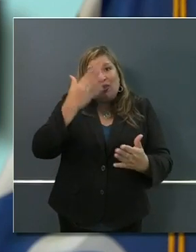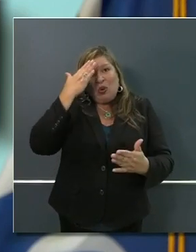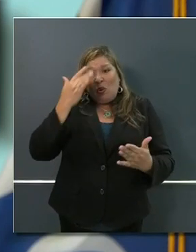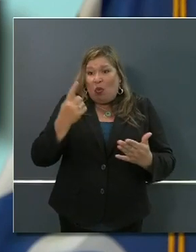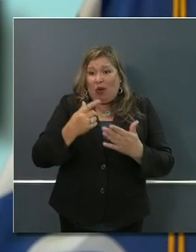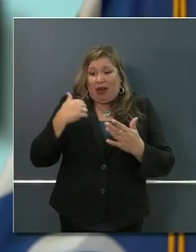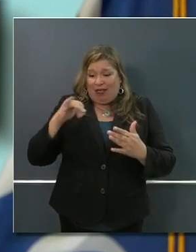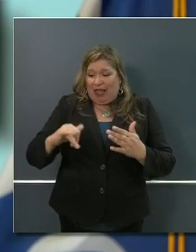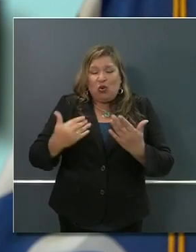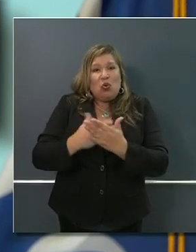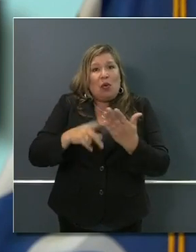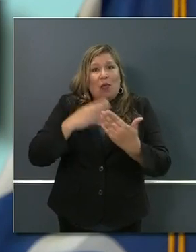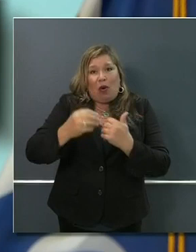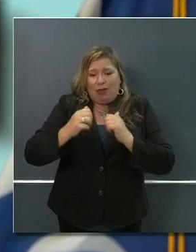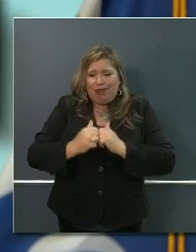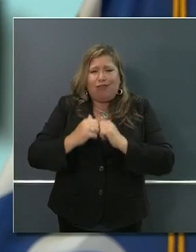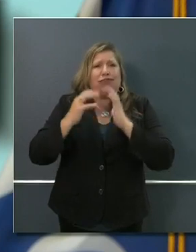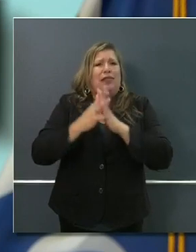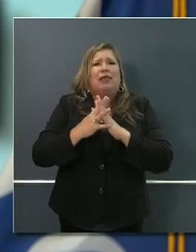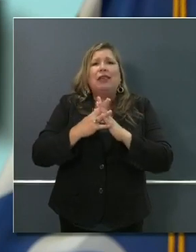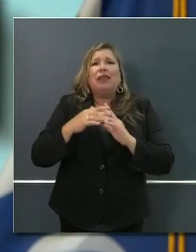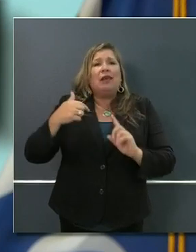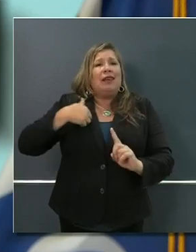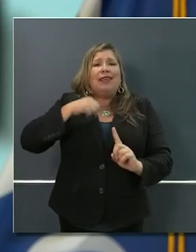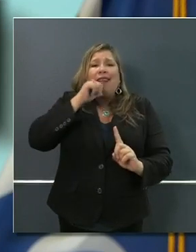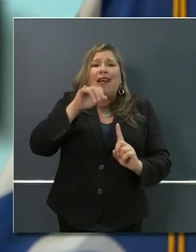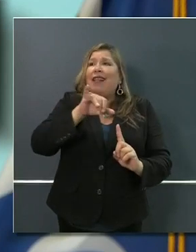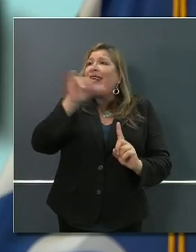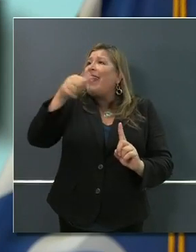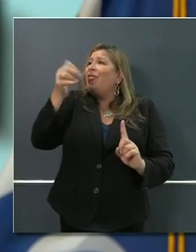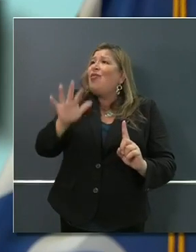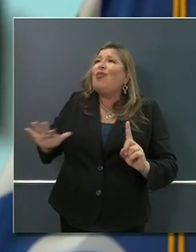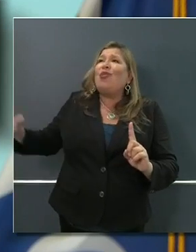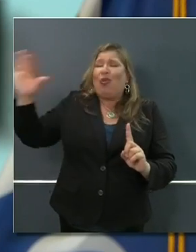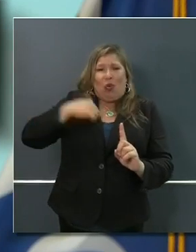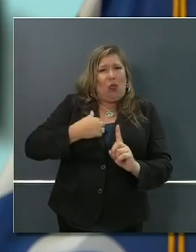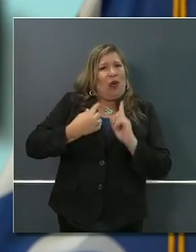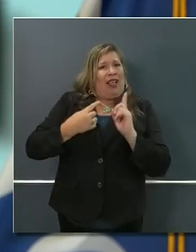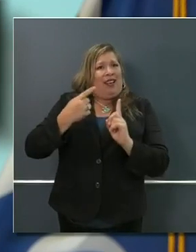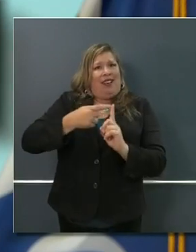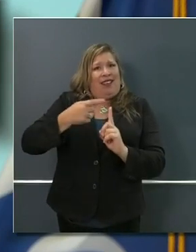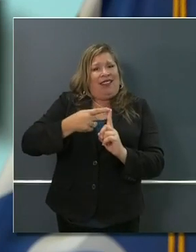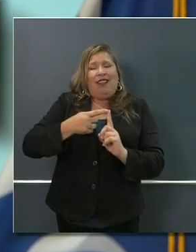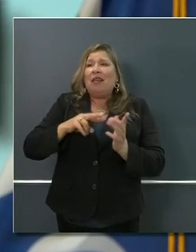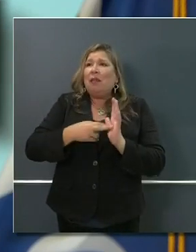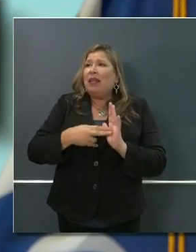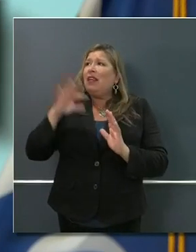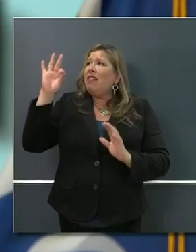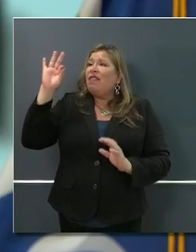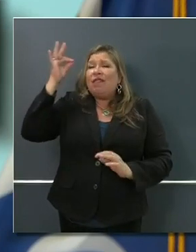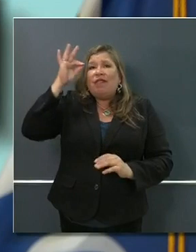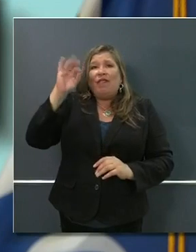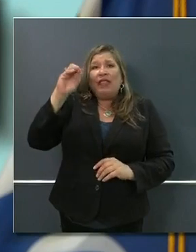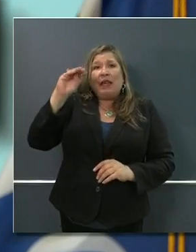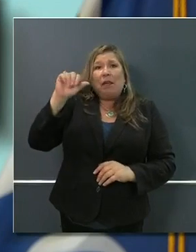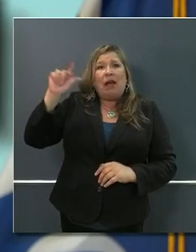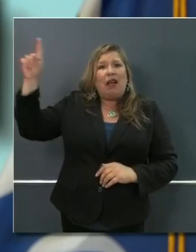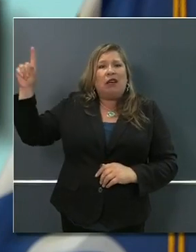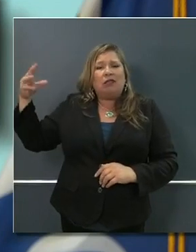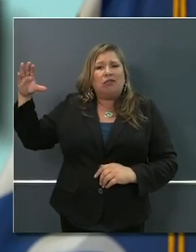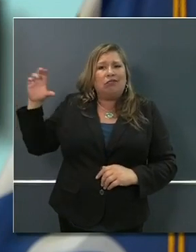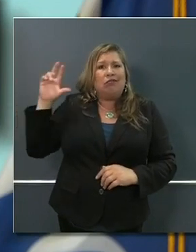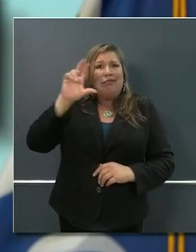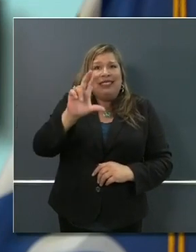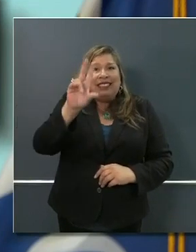program, and the fact that we were able to do a partnership with FEMA to provide 75% reimbursement, and the fact that the state of